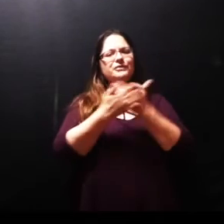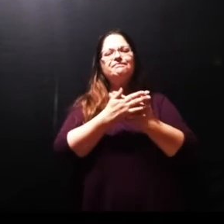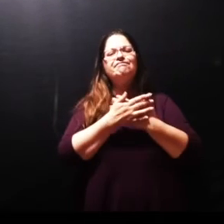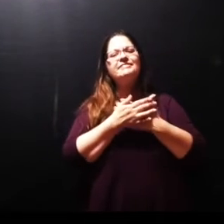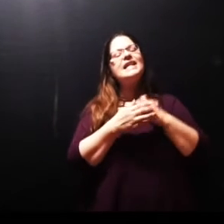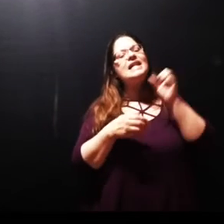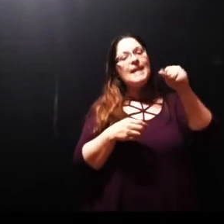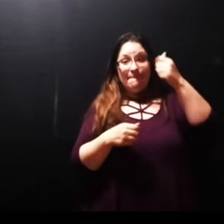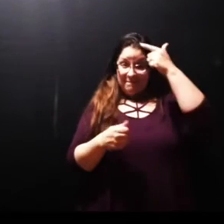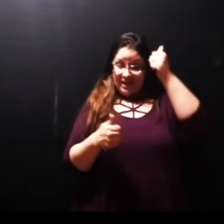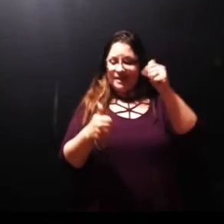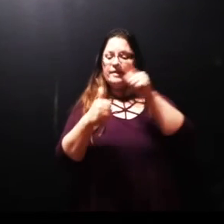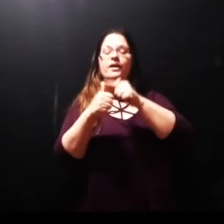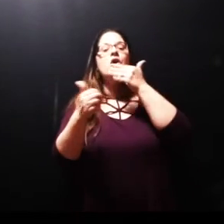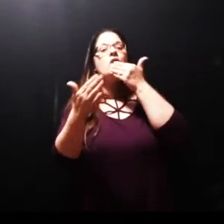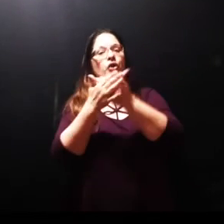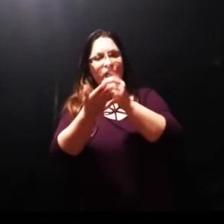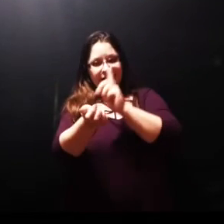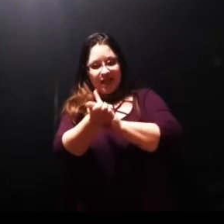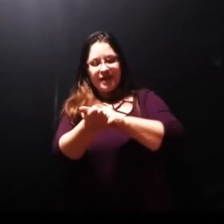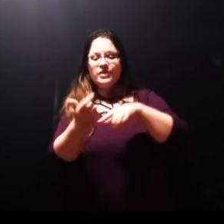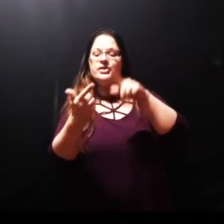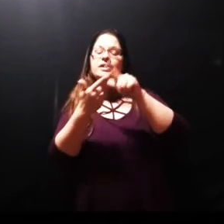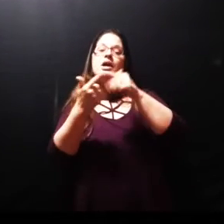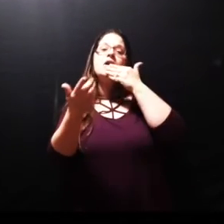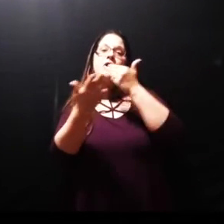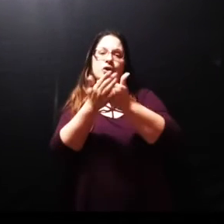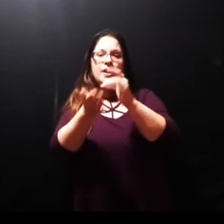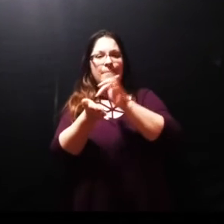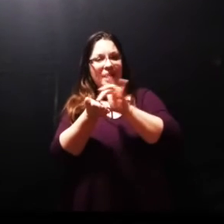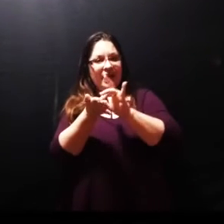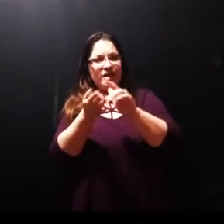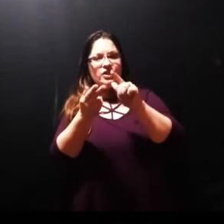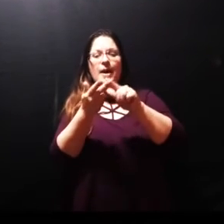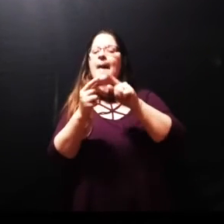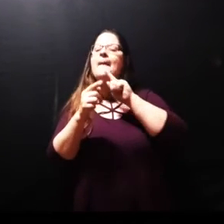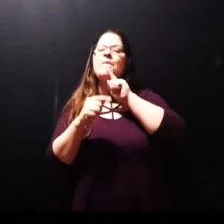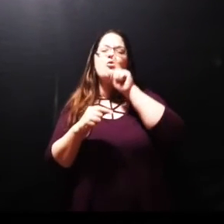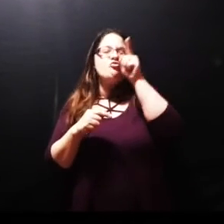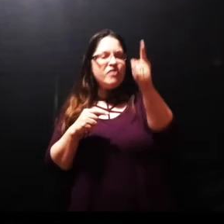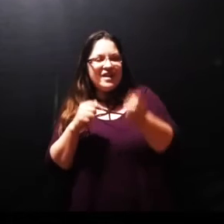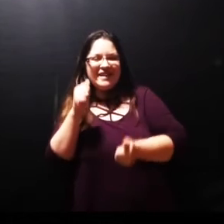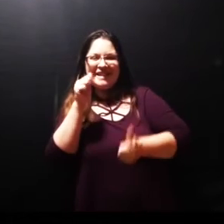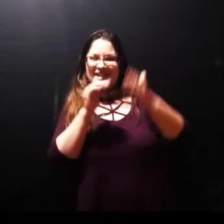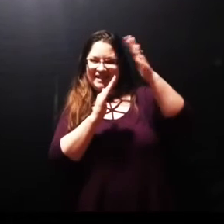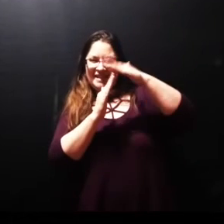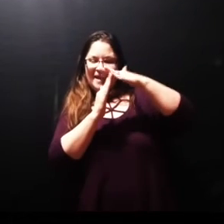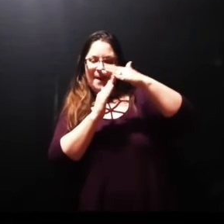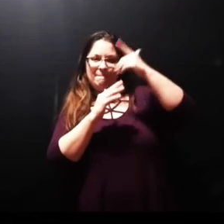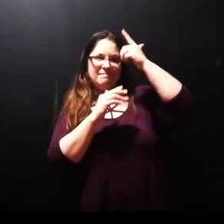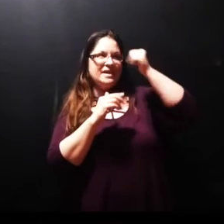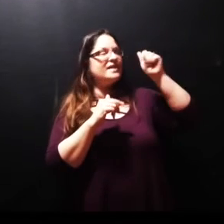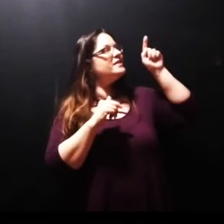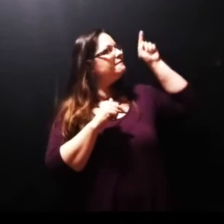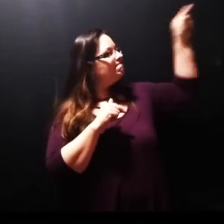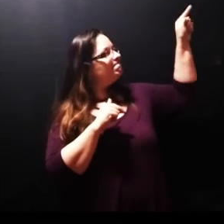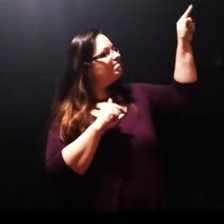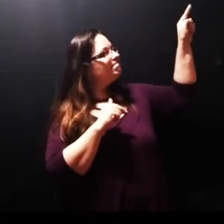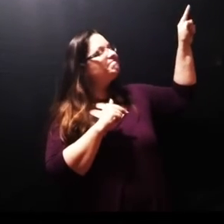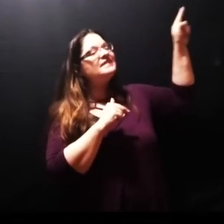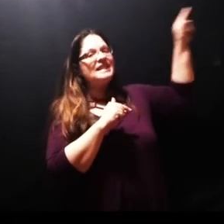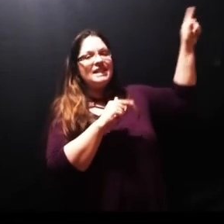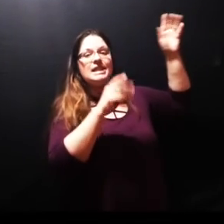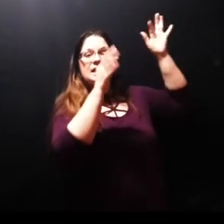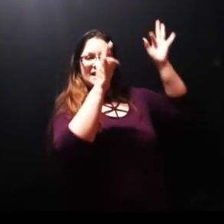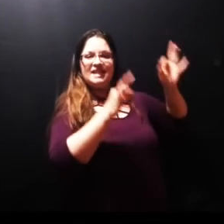good doctors good nurses and medications but it's because of the great physician that led the whole miraculous process to bring me